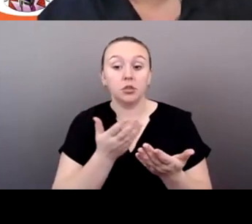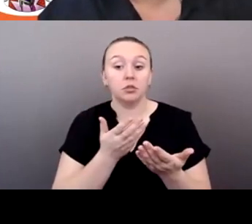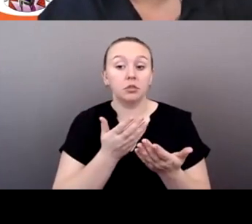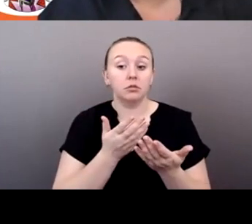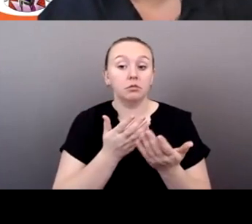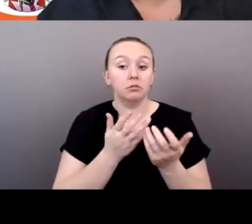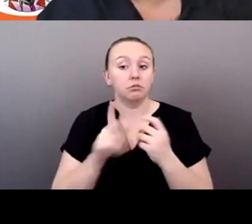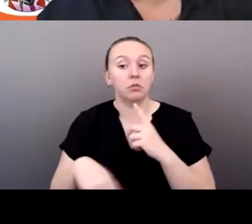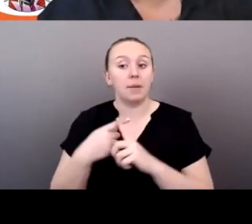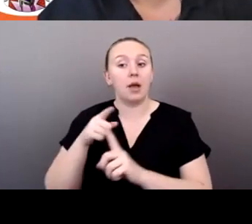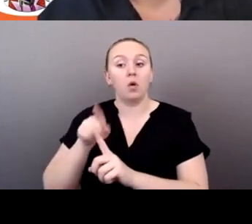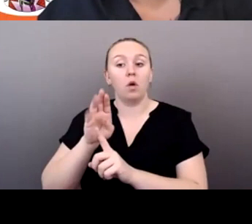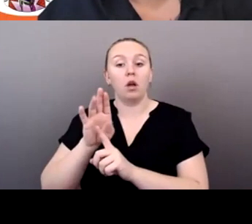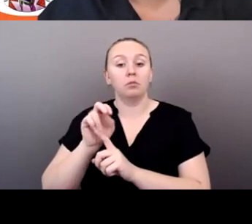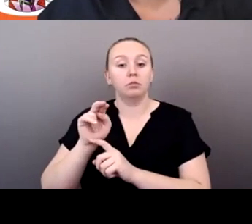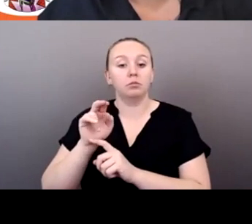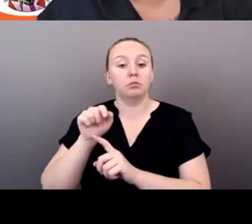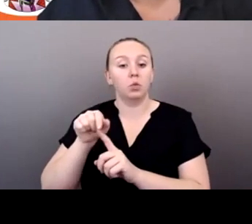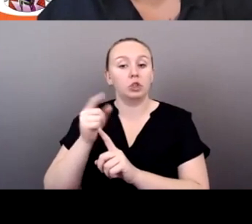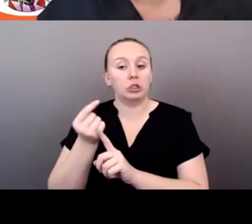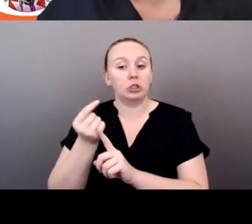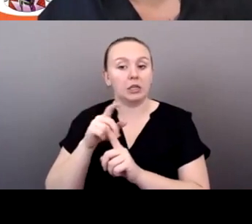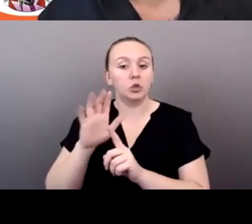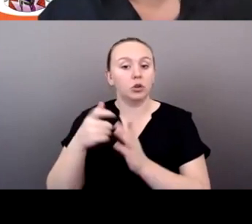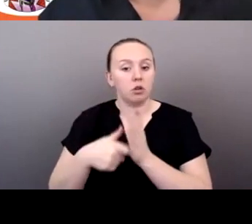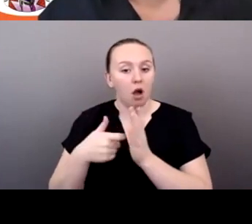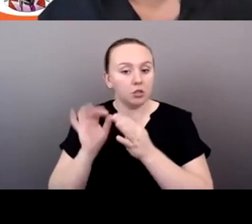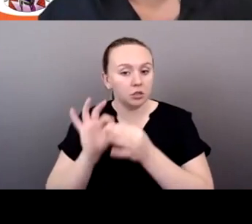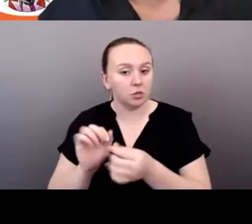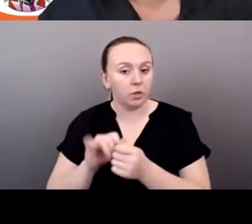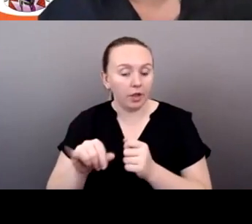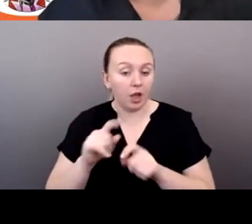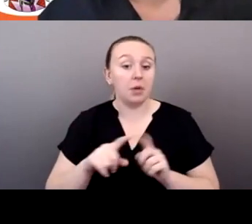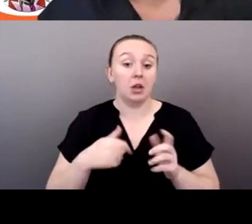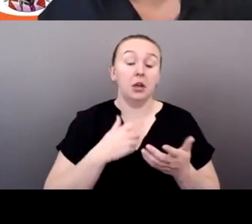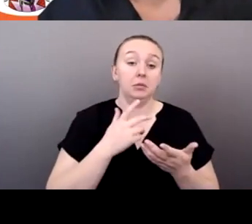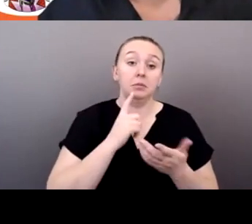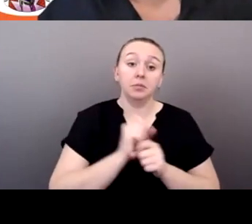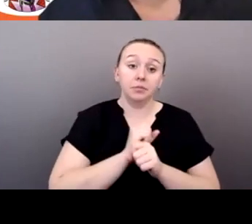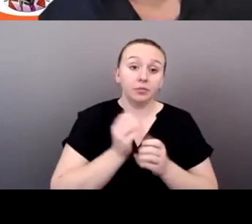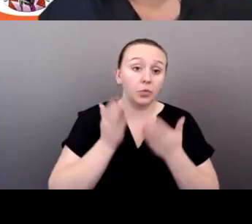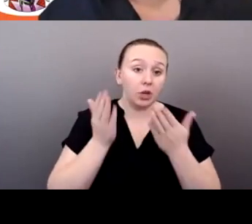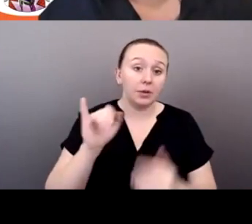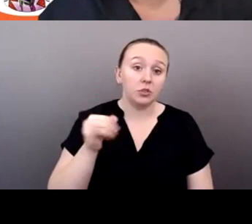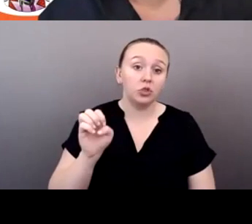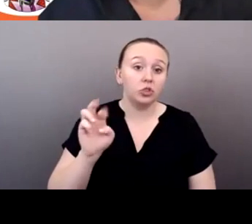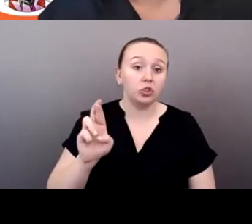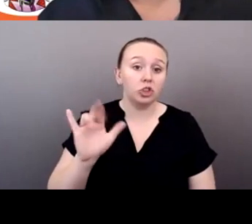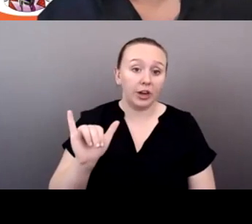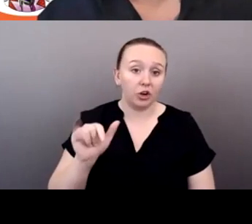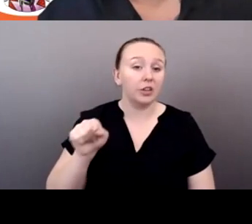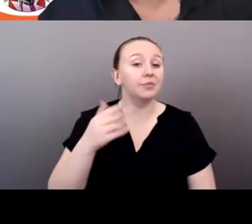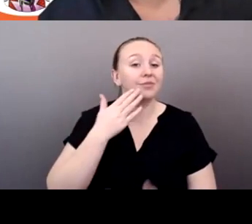what she does and what kind of classes she has, but I would definitely recommend Jerry. She's such a good person and she's been